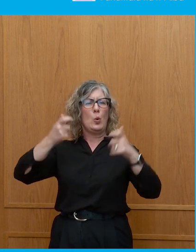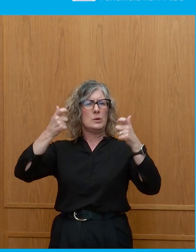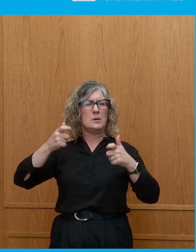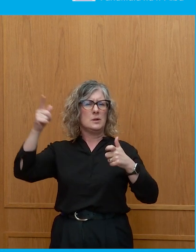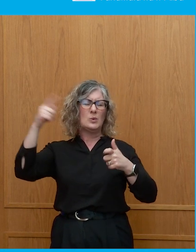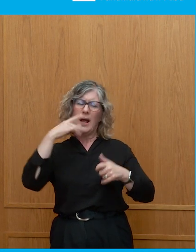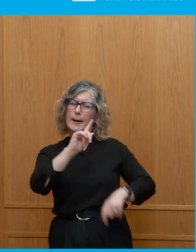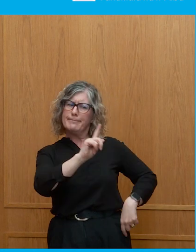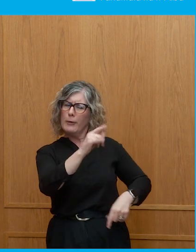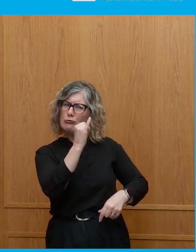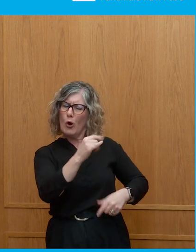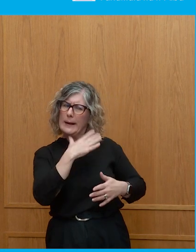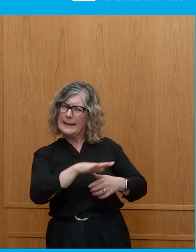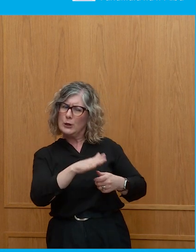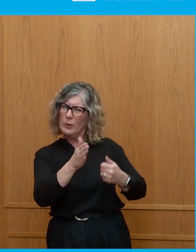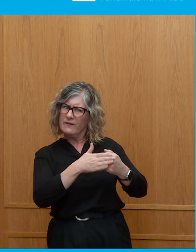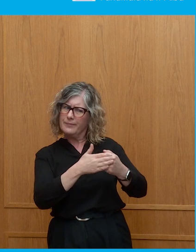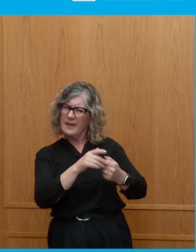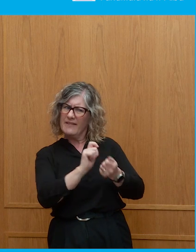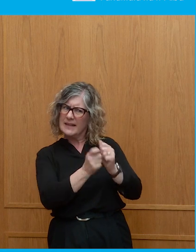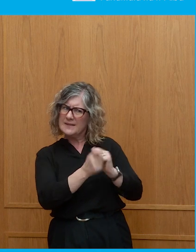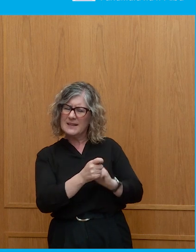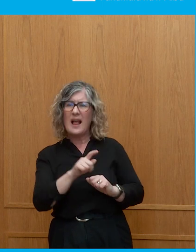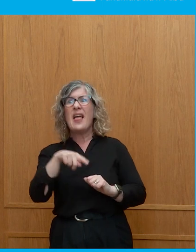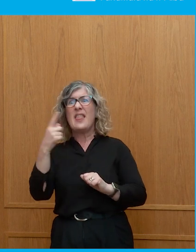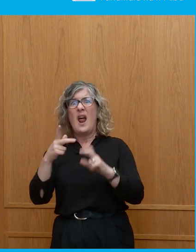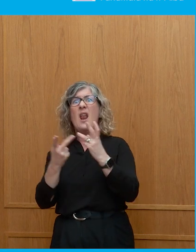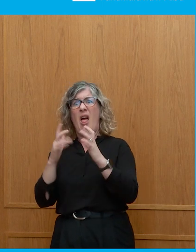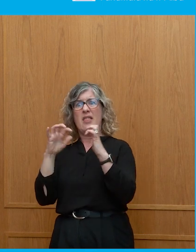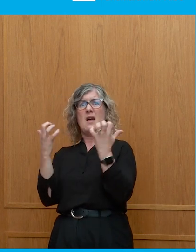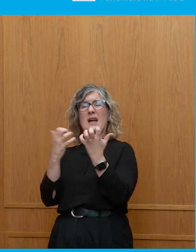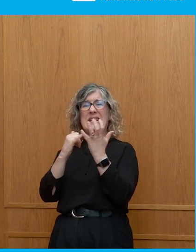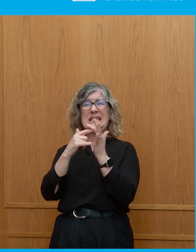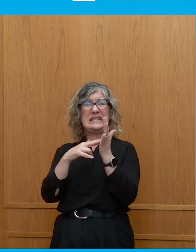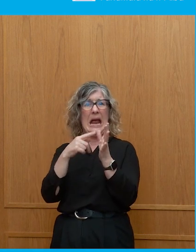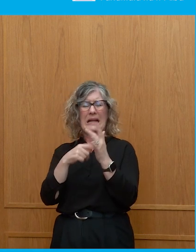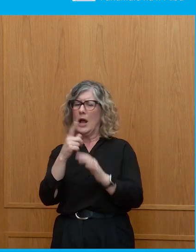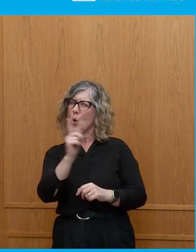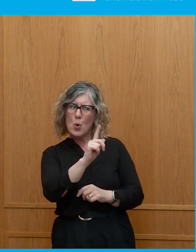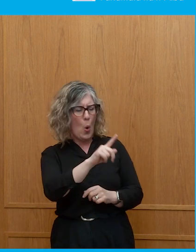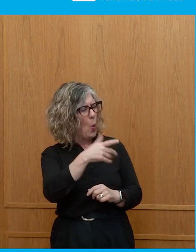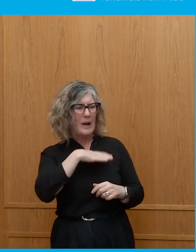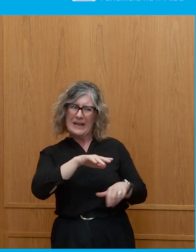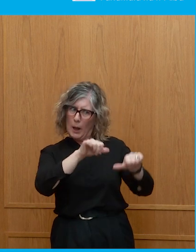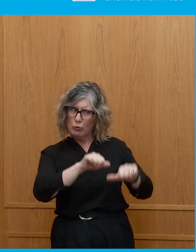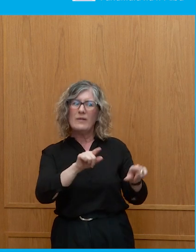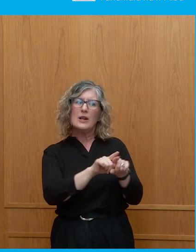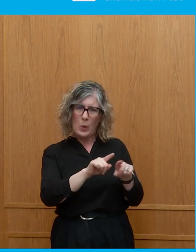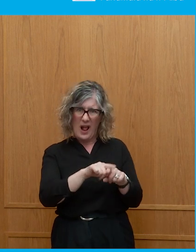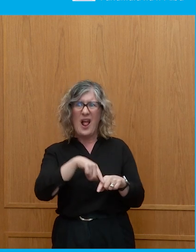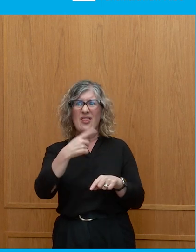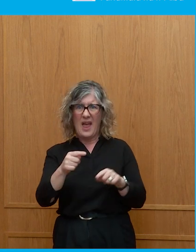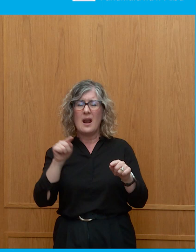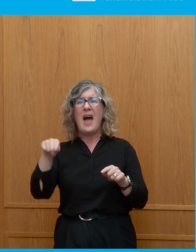Senate to say, no, no, no, you've got to pass our body, too. And that's the thing with the equal seating, Montana and New York have the same representation.